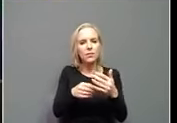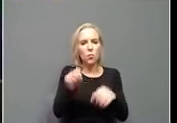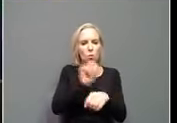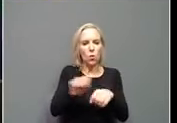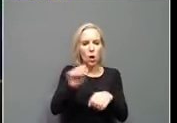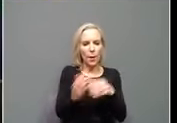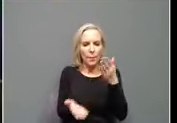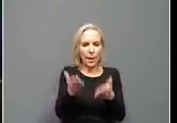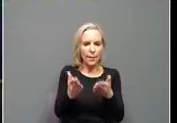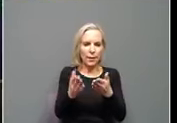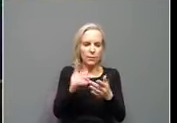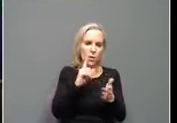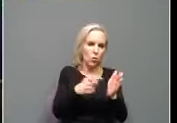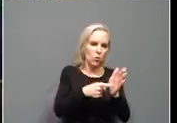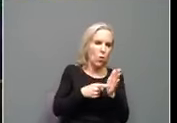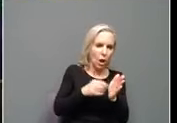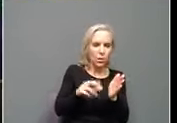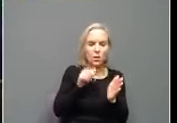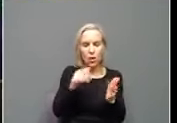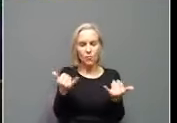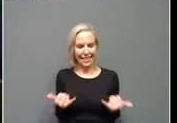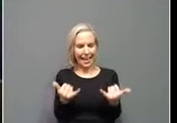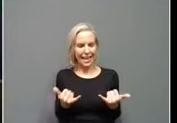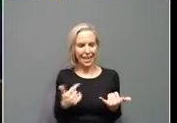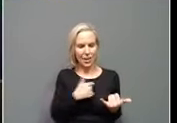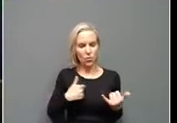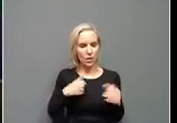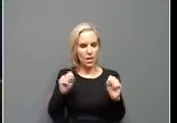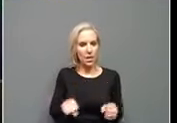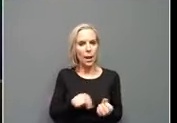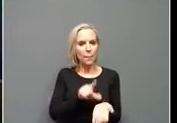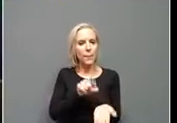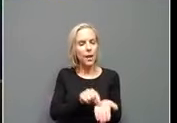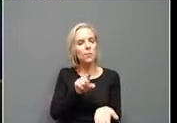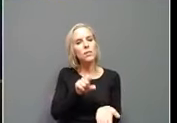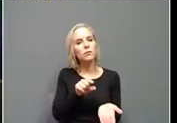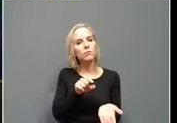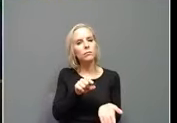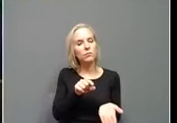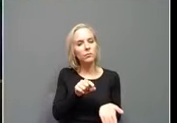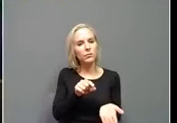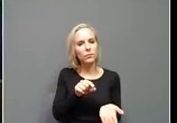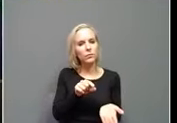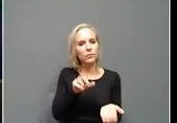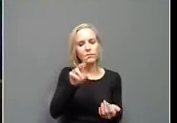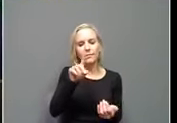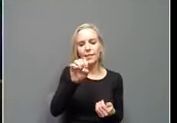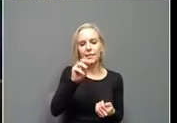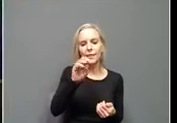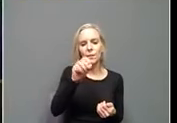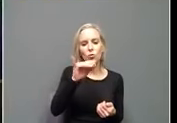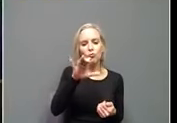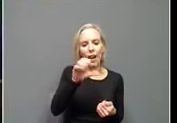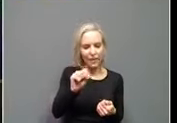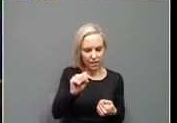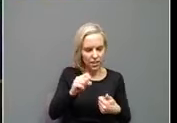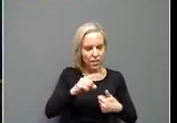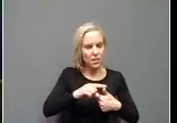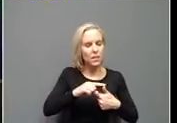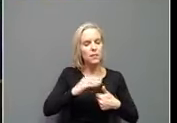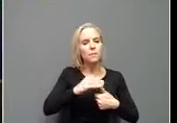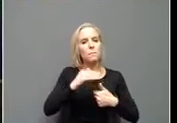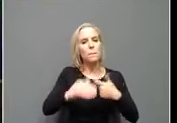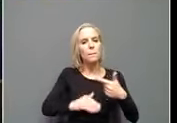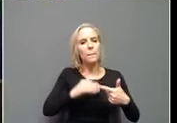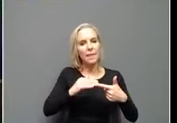may not be required. we, right now we, we can publish them by, um, demographic data, which we do, um, and